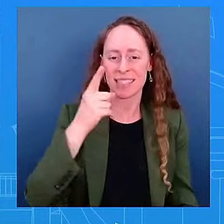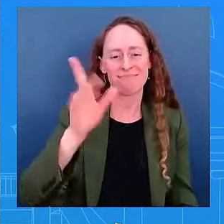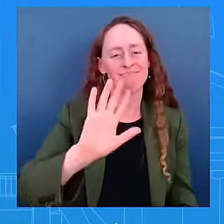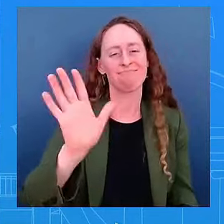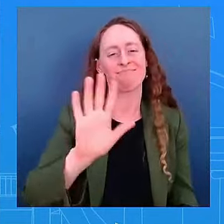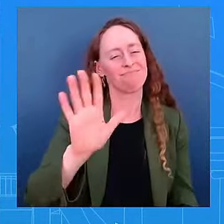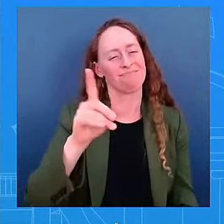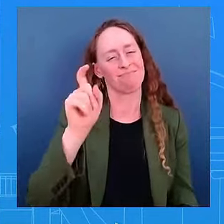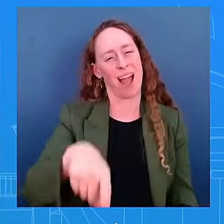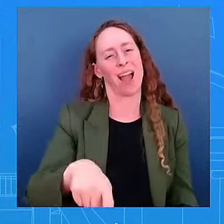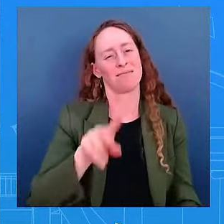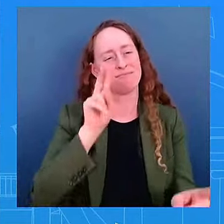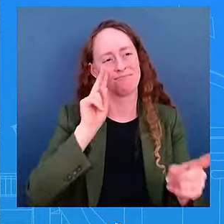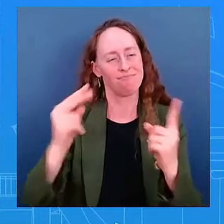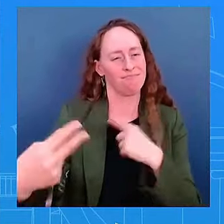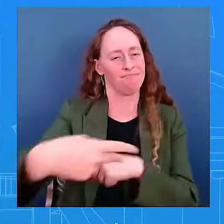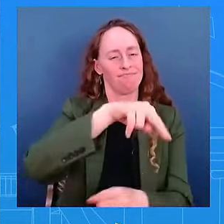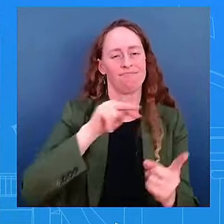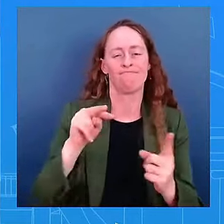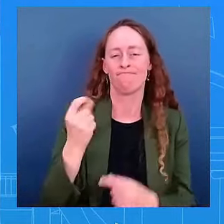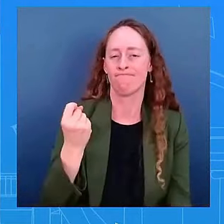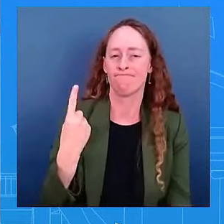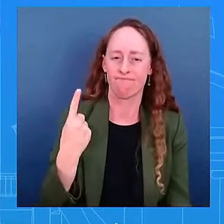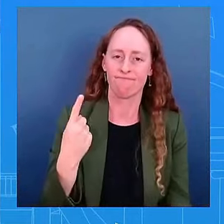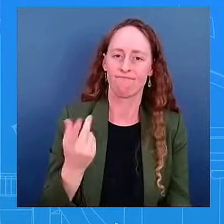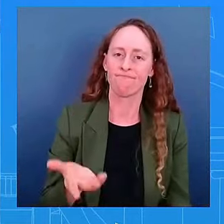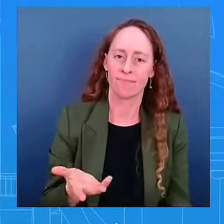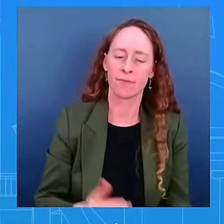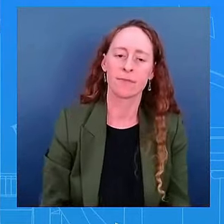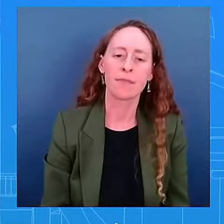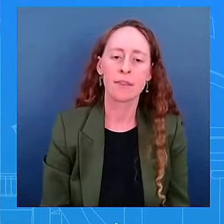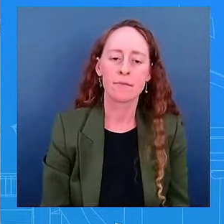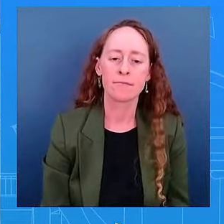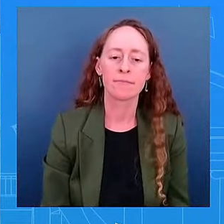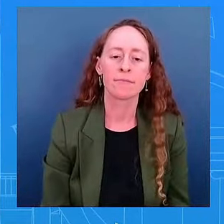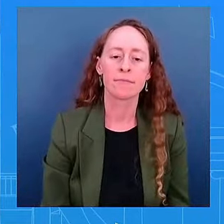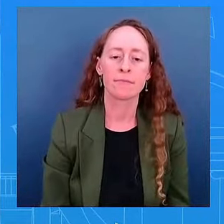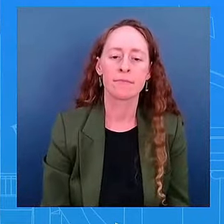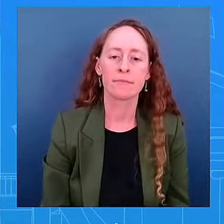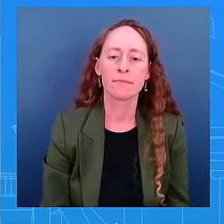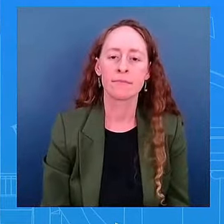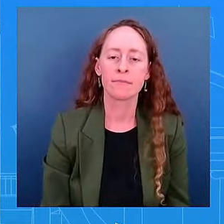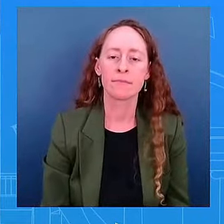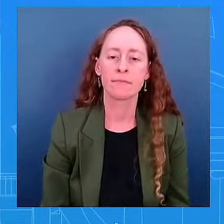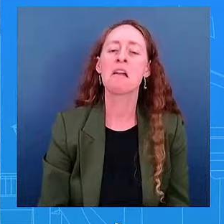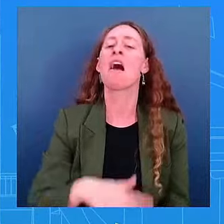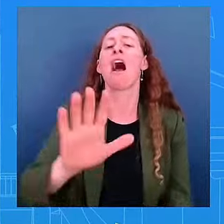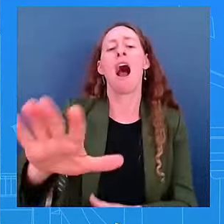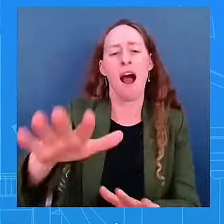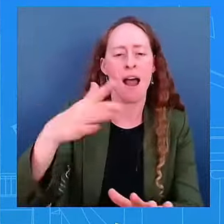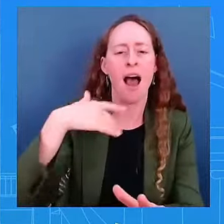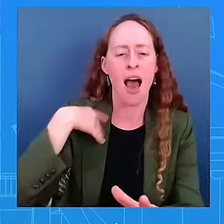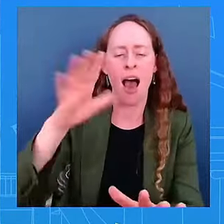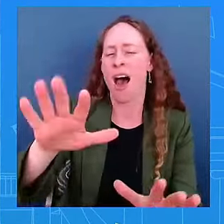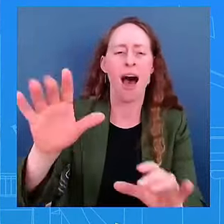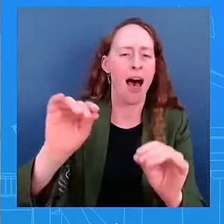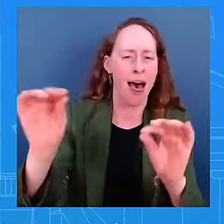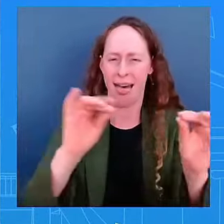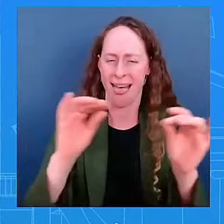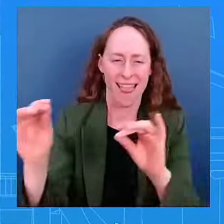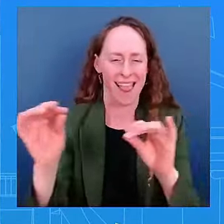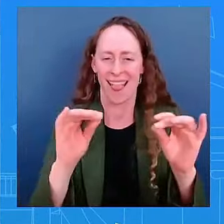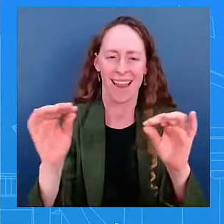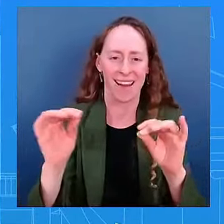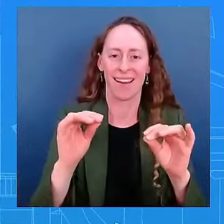Good. Great. I get that you're not going to give us. You've I get that you might have No, go ahead, Peter. One more.